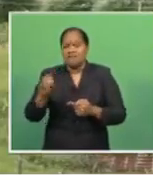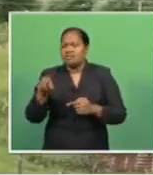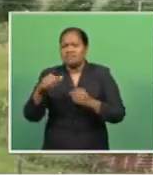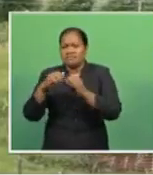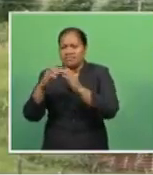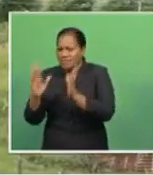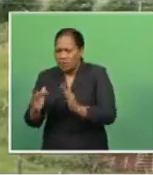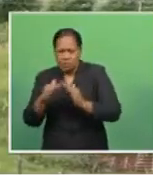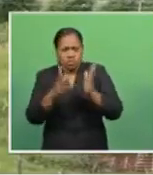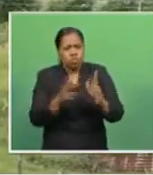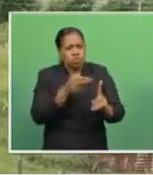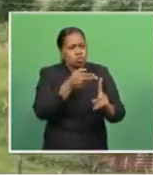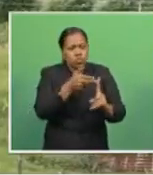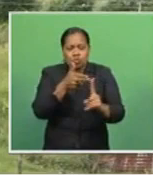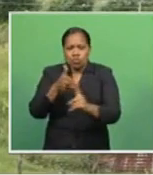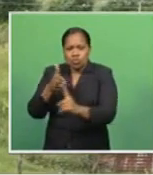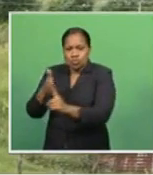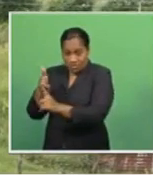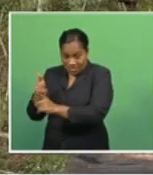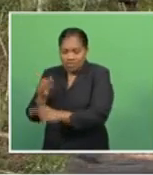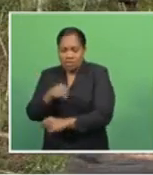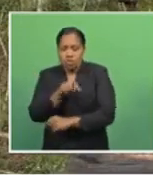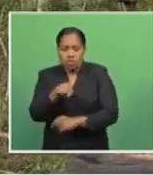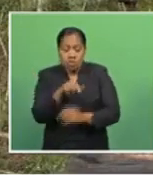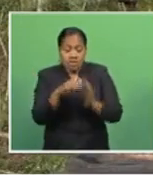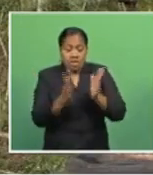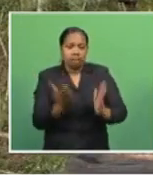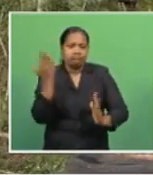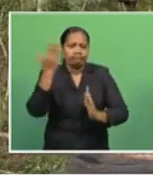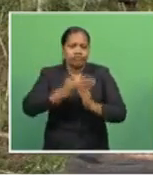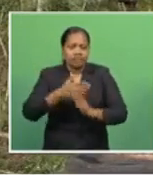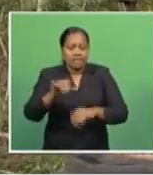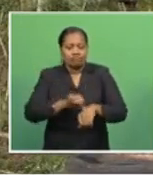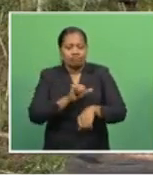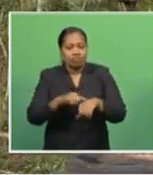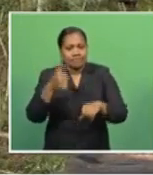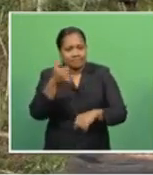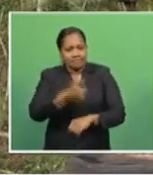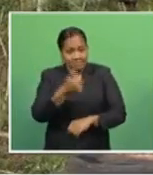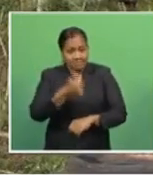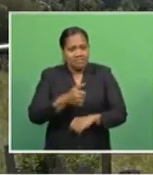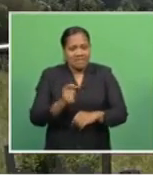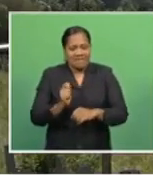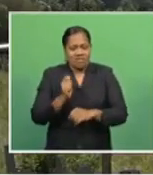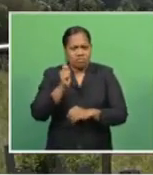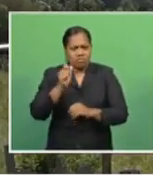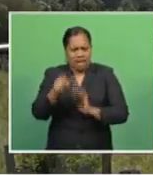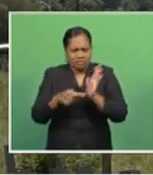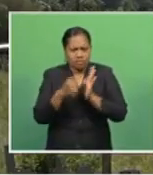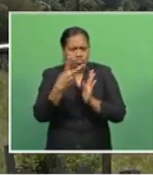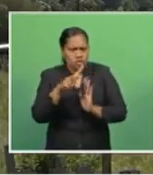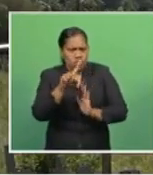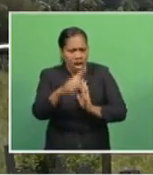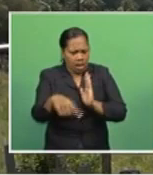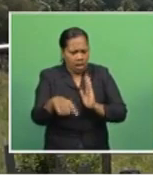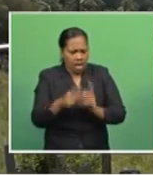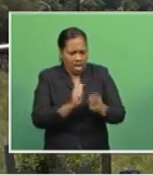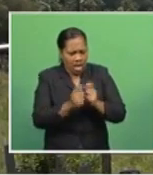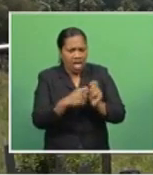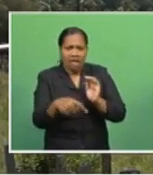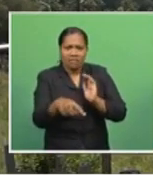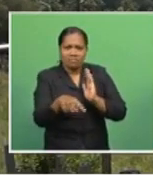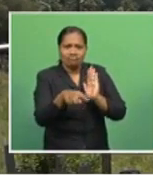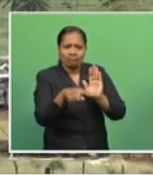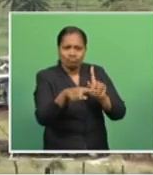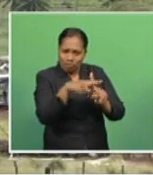team. The households have been on lockdown since April 16th after a 21-year-old resident tested positive for COVID